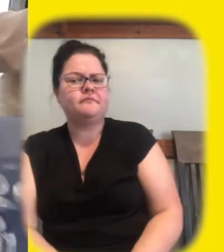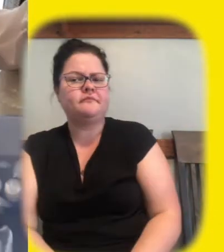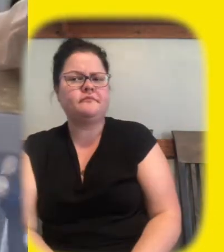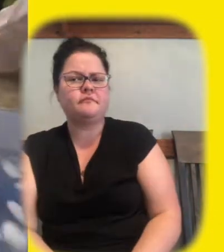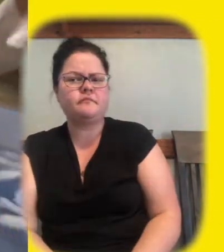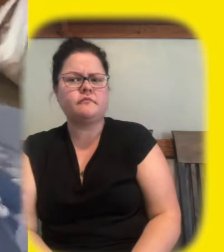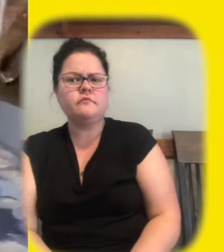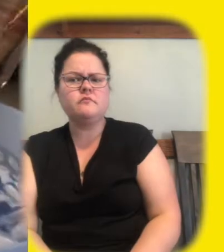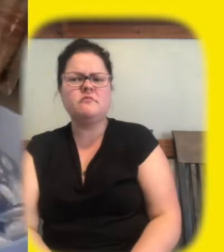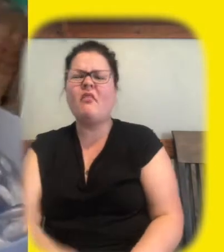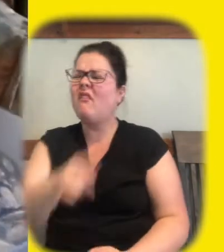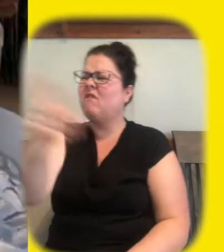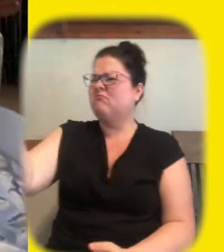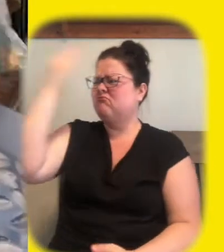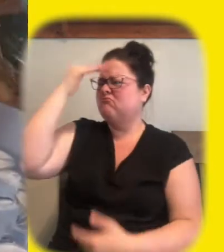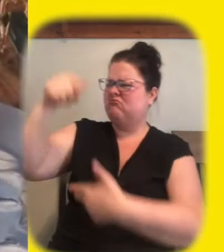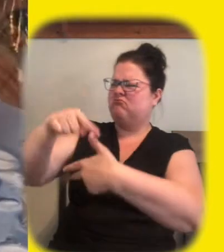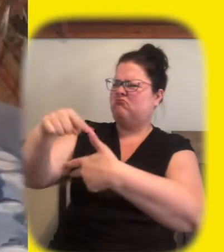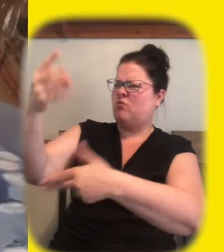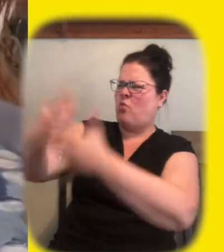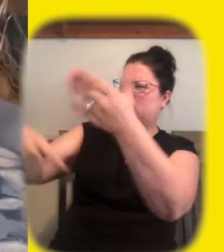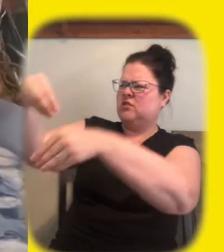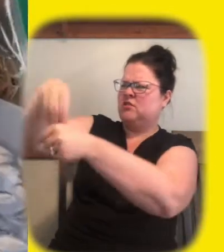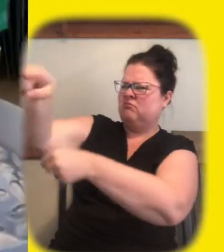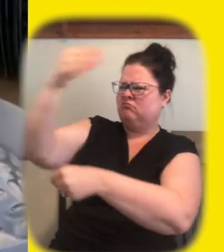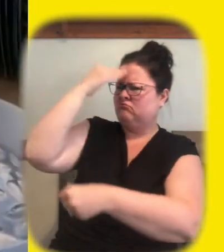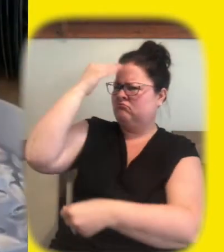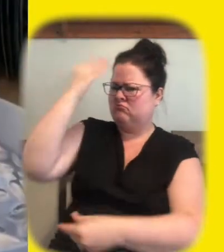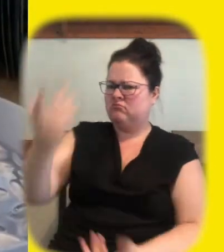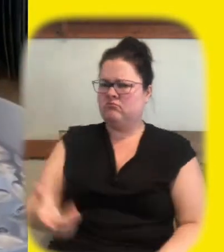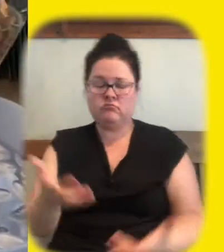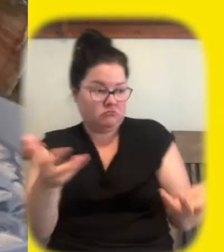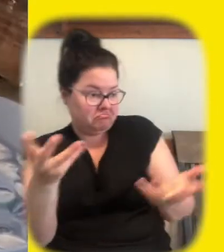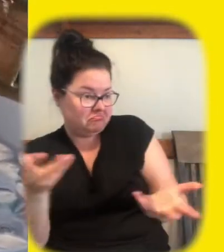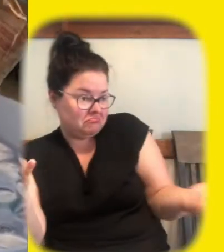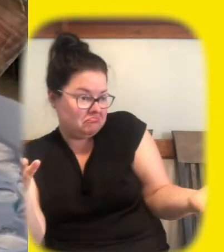in this bag they could probably already tell what is it